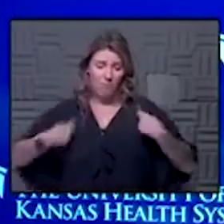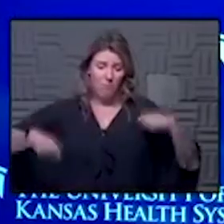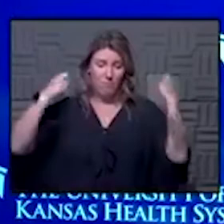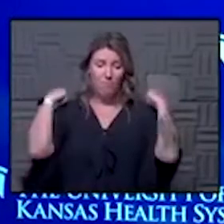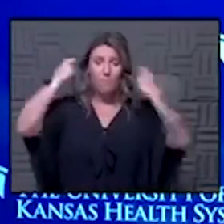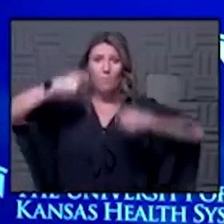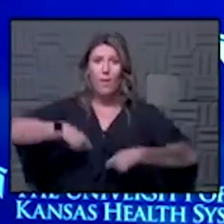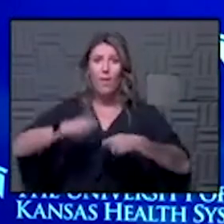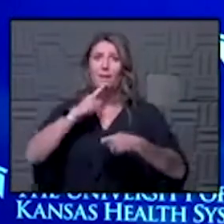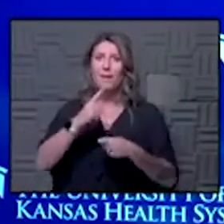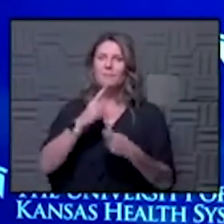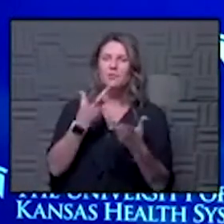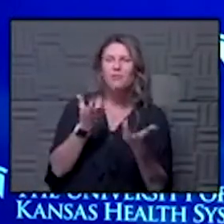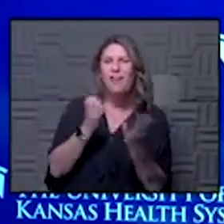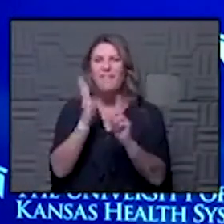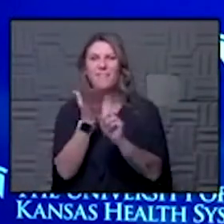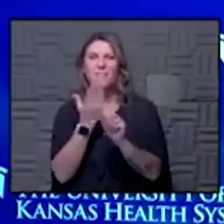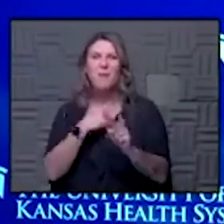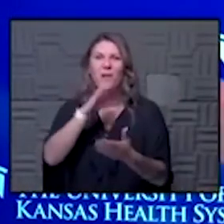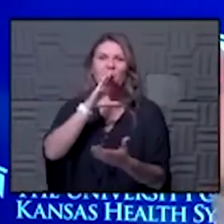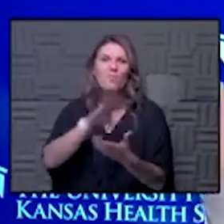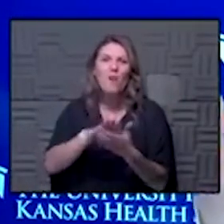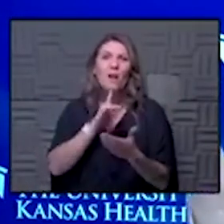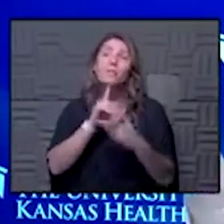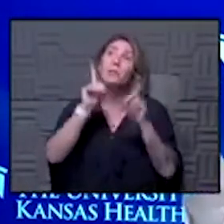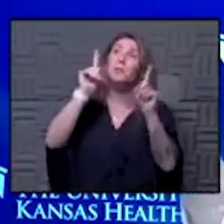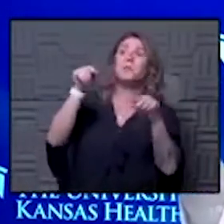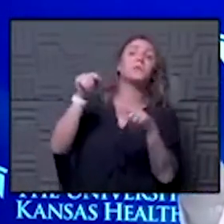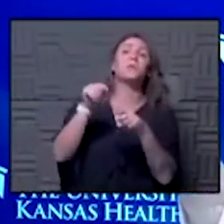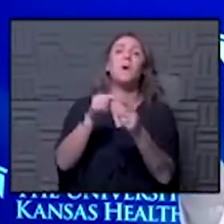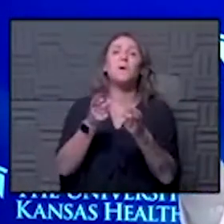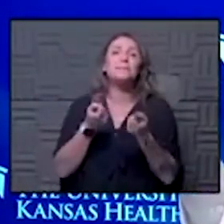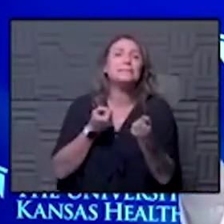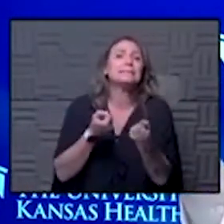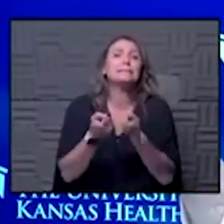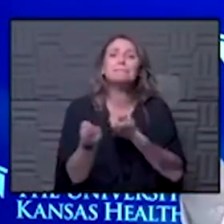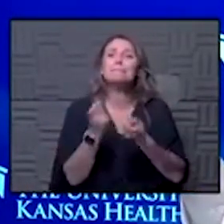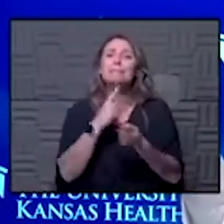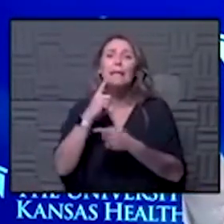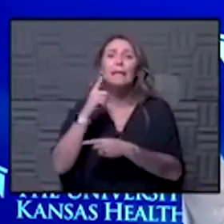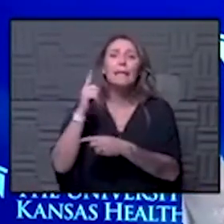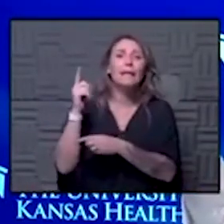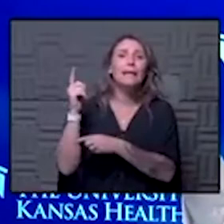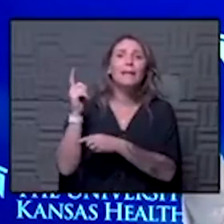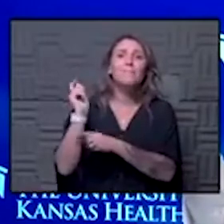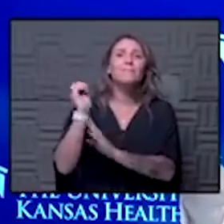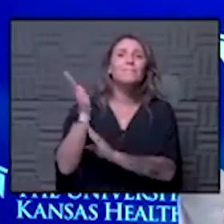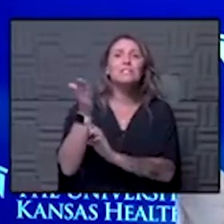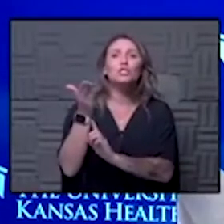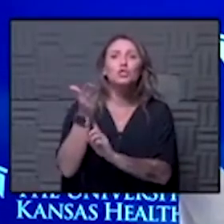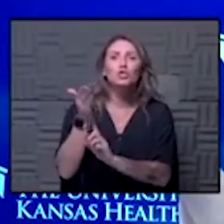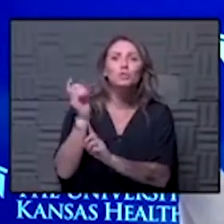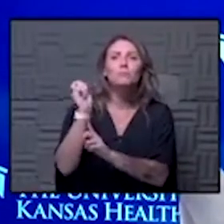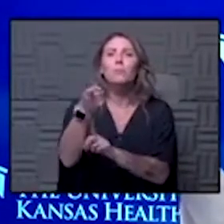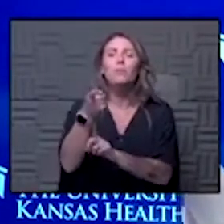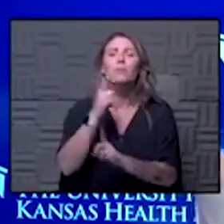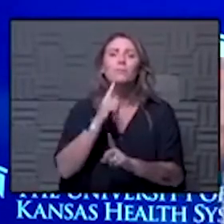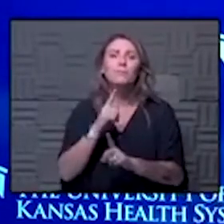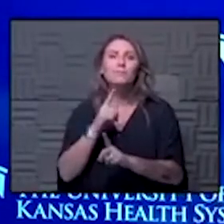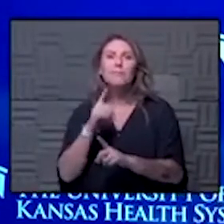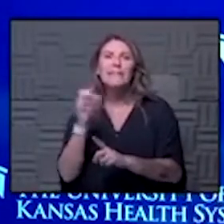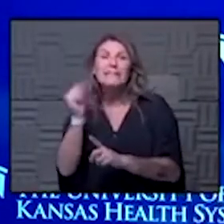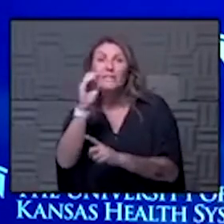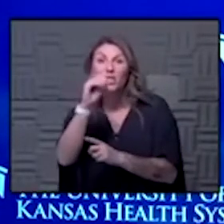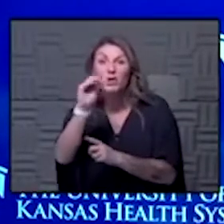talk my wife into this right now because you know you can go skiing or fly fishing i haven't been skiing and fly fishing when it's like 10 or 15 degrees i'm okay i'm pretty warm